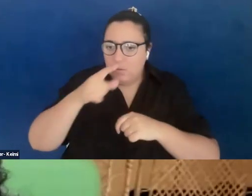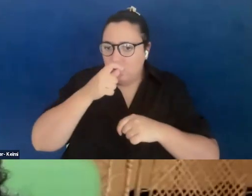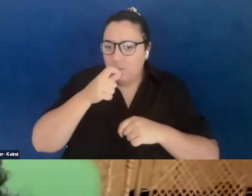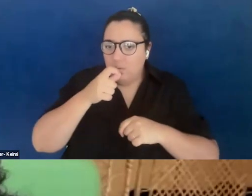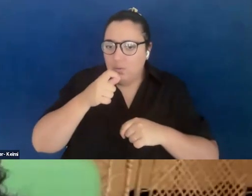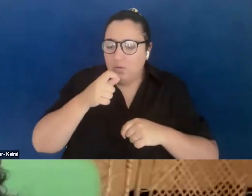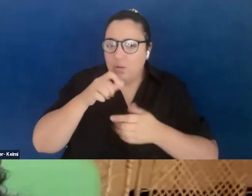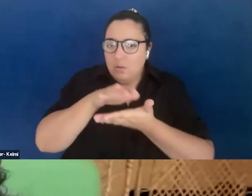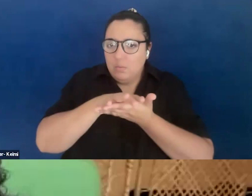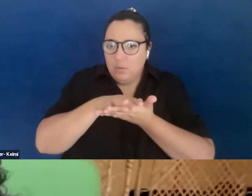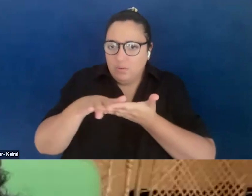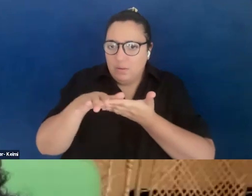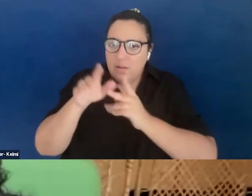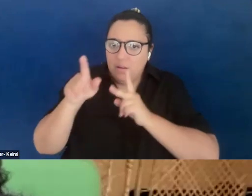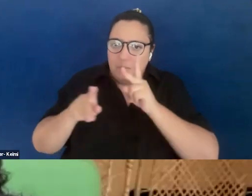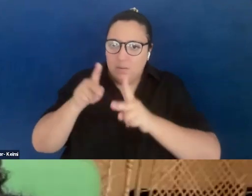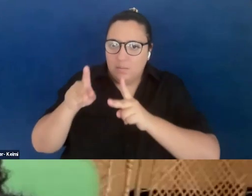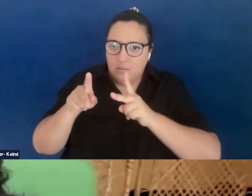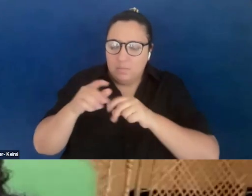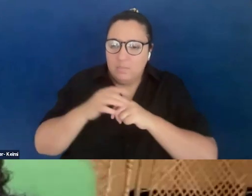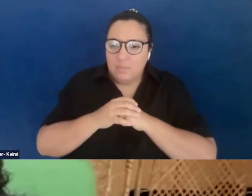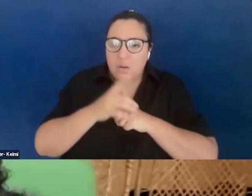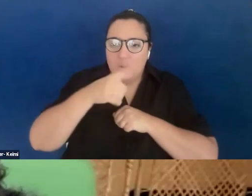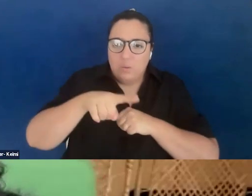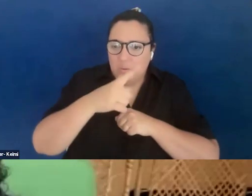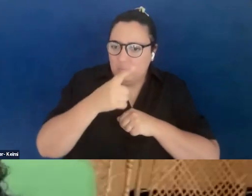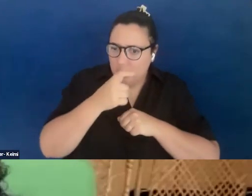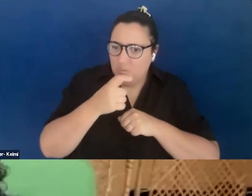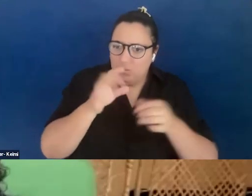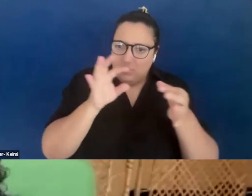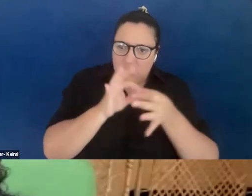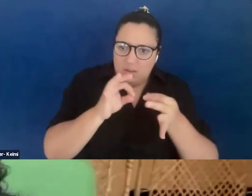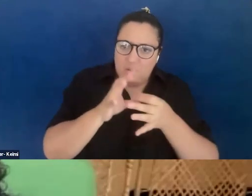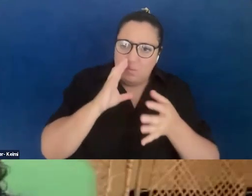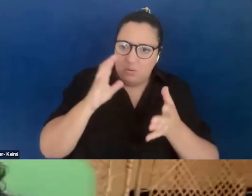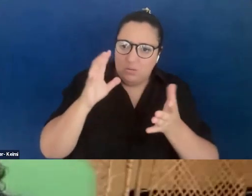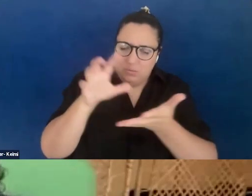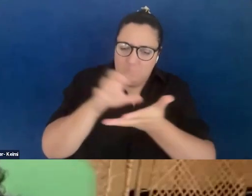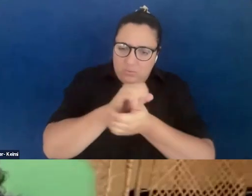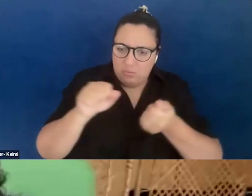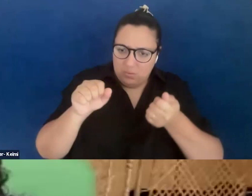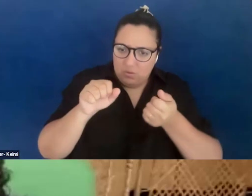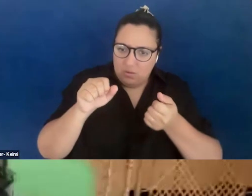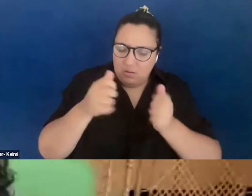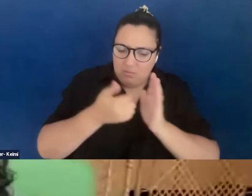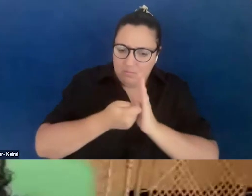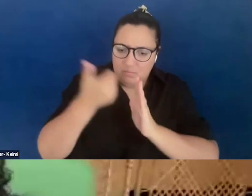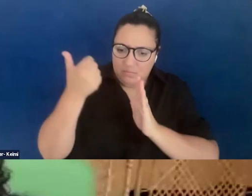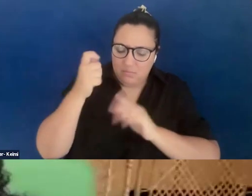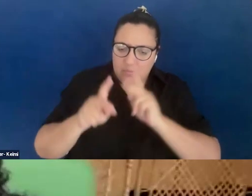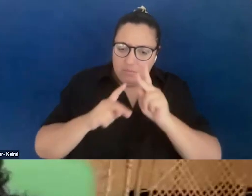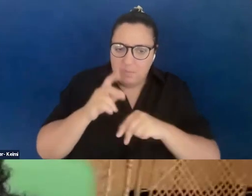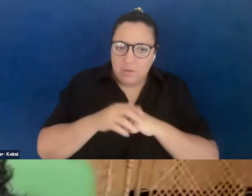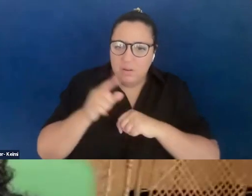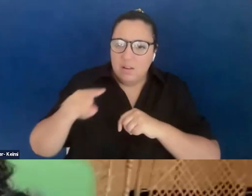purify a people, those who dare to exterminate a people, those who dare to